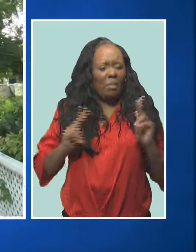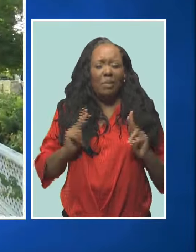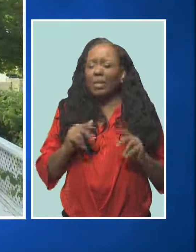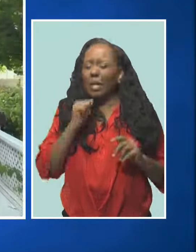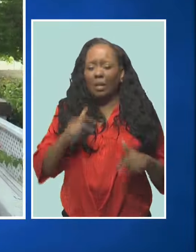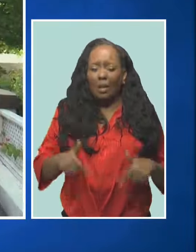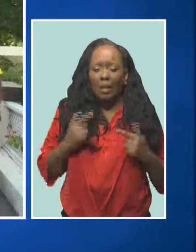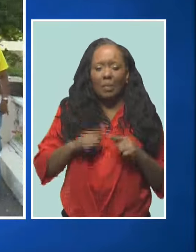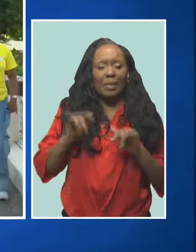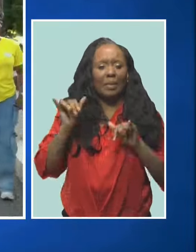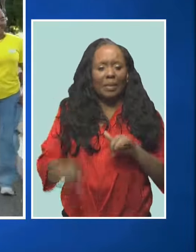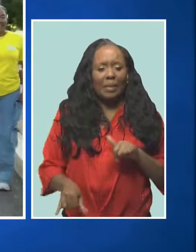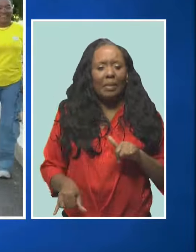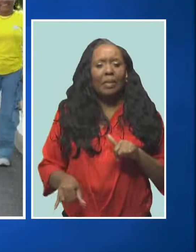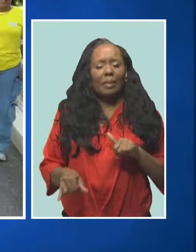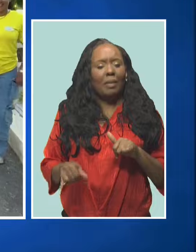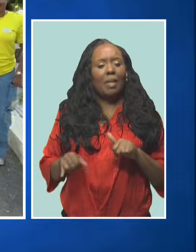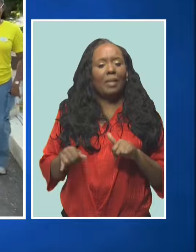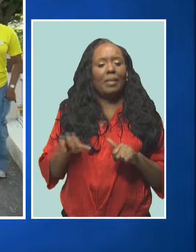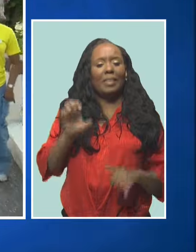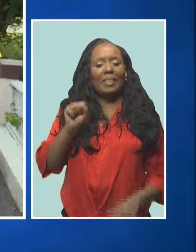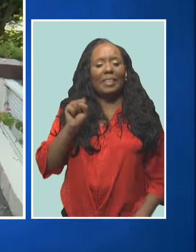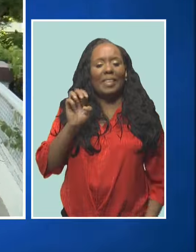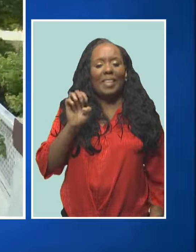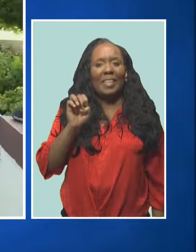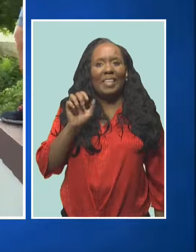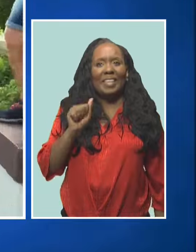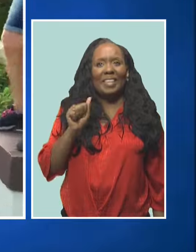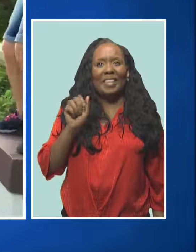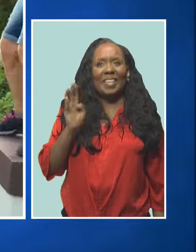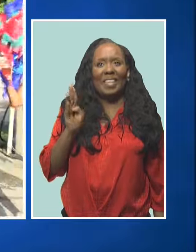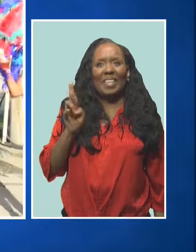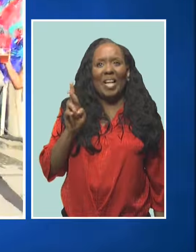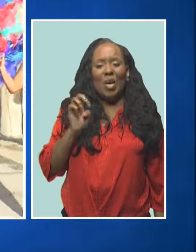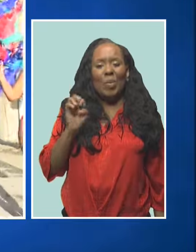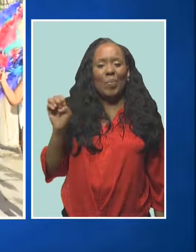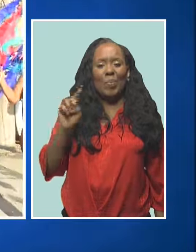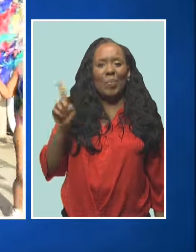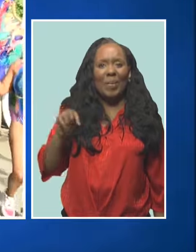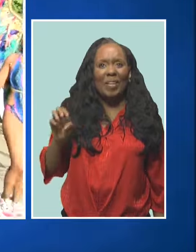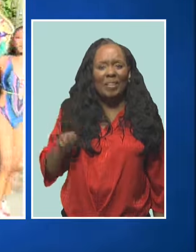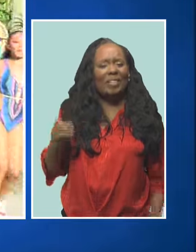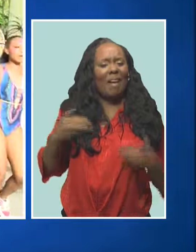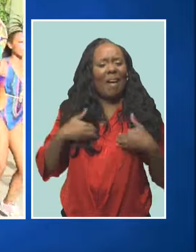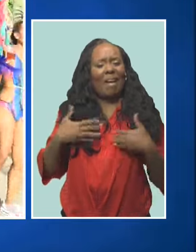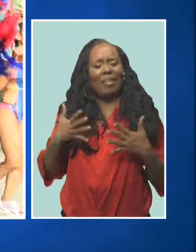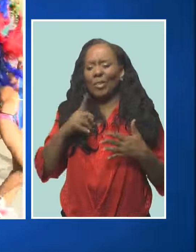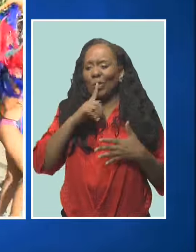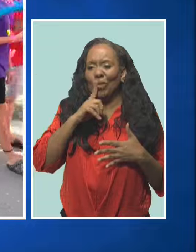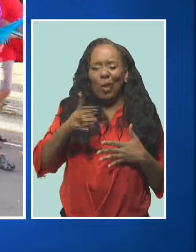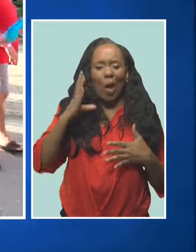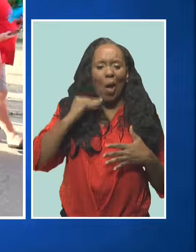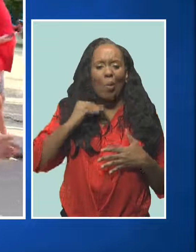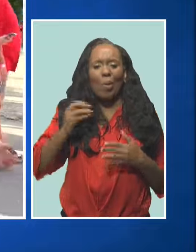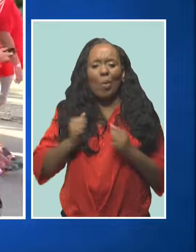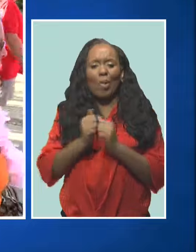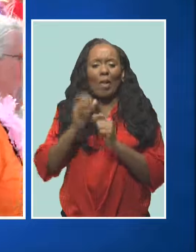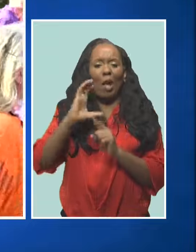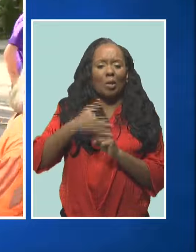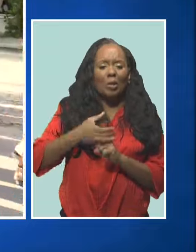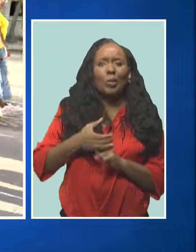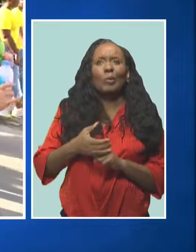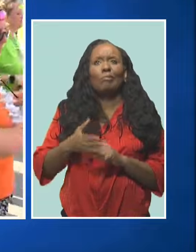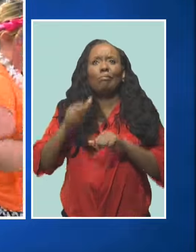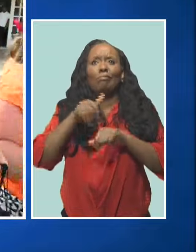part in a kaduman activity. Dancing to the beat of soka and calypso music and with some people in costumes, the visitors moved